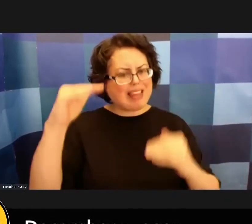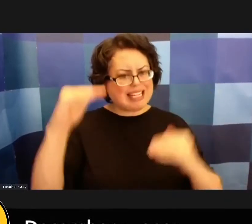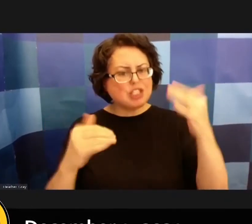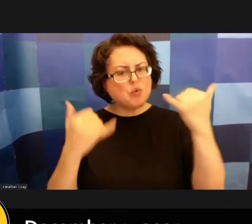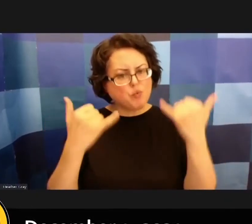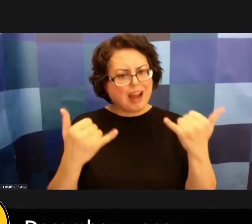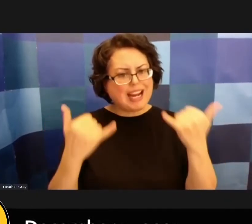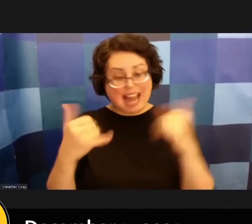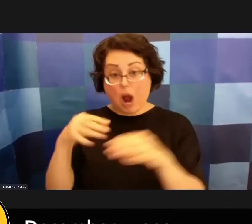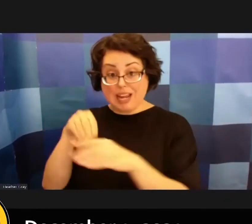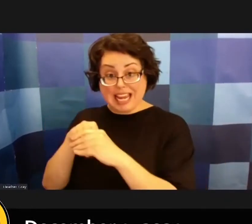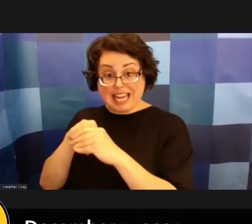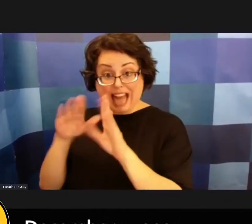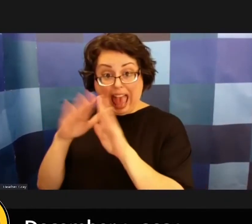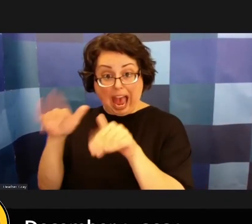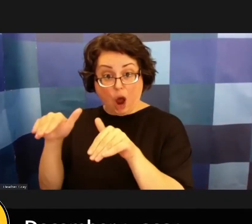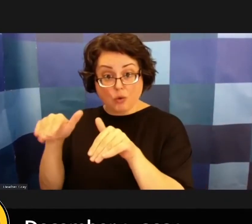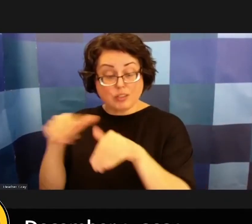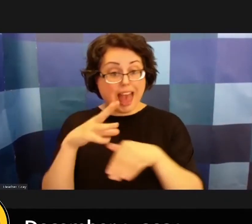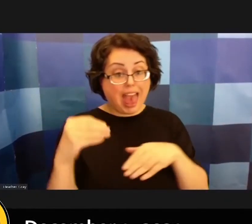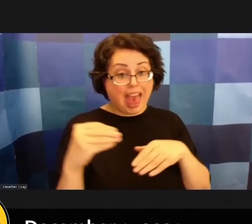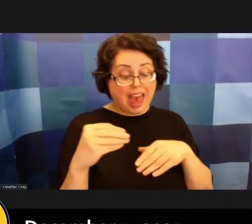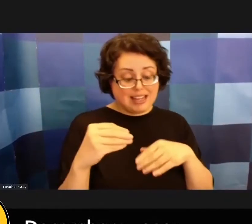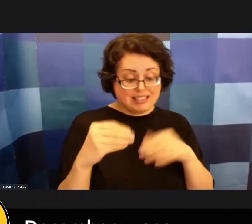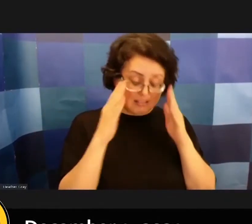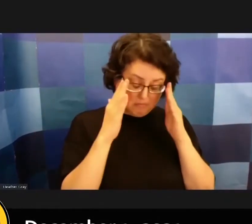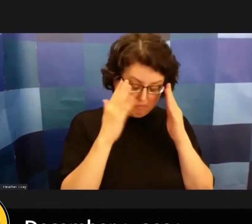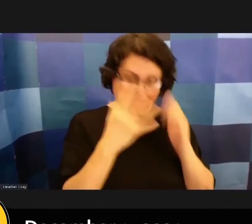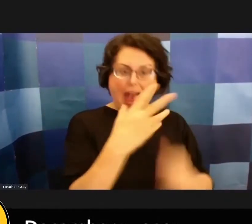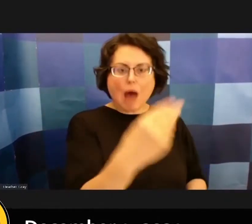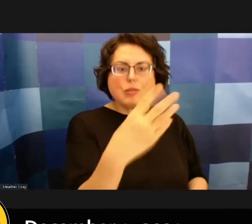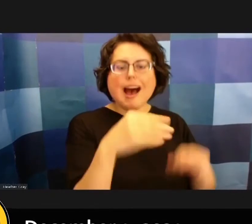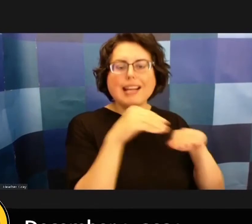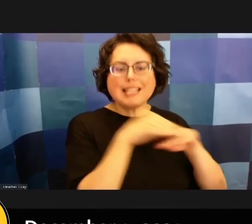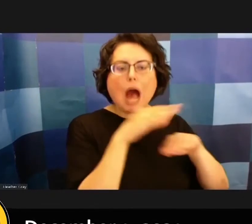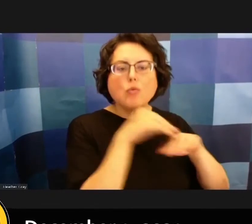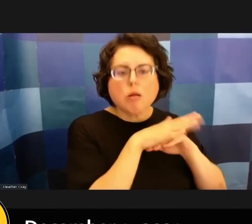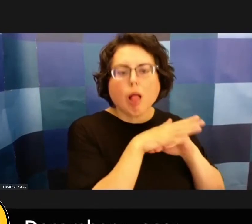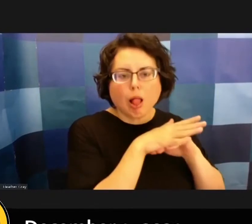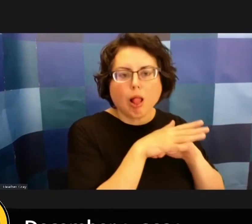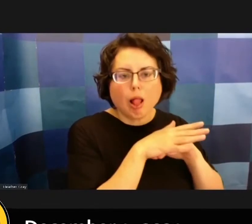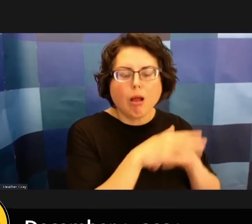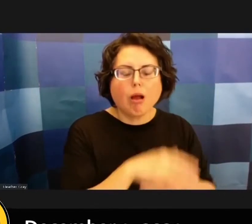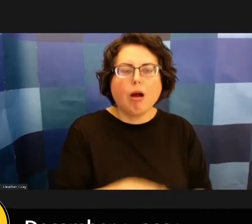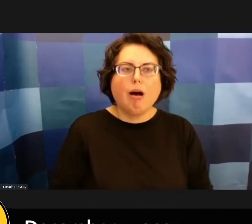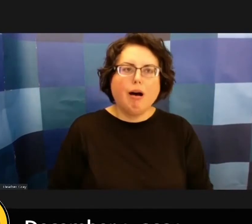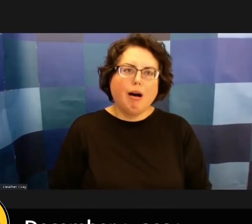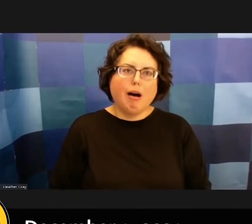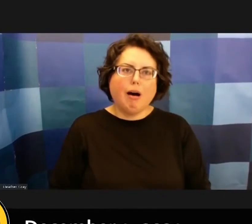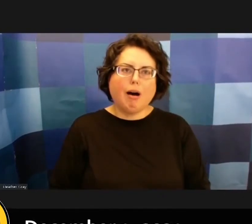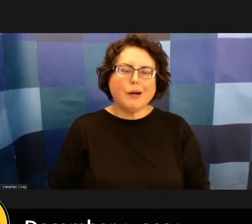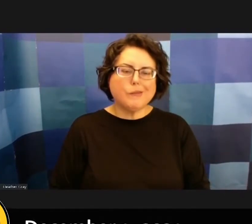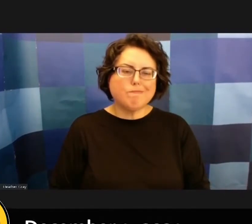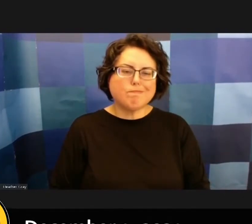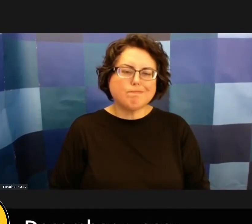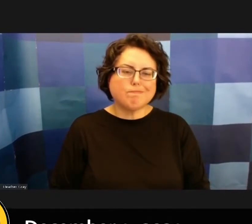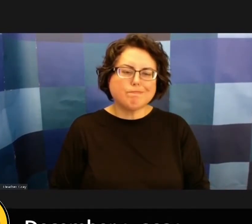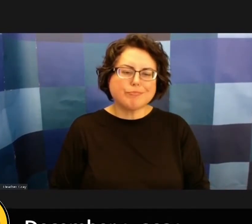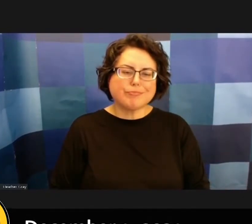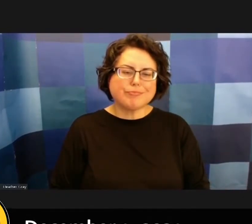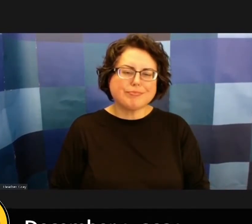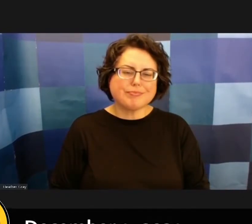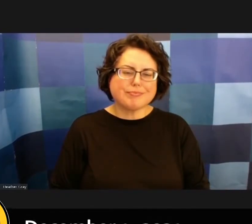and what is done with outside council and you know i i guess